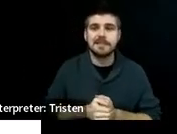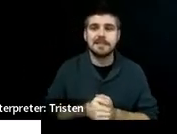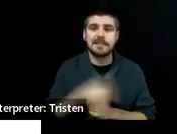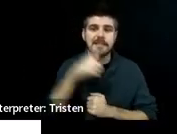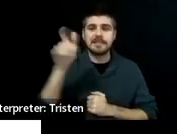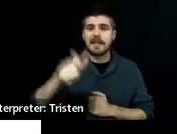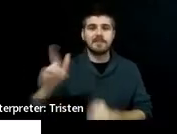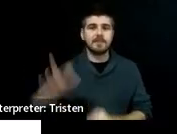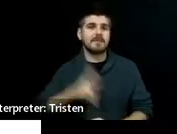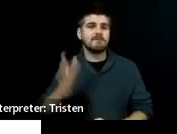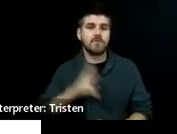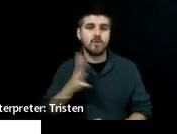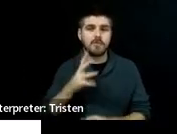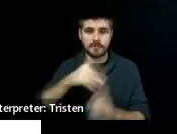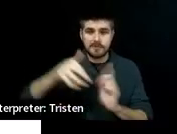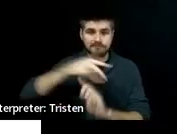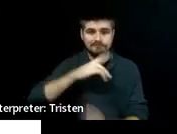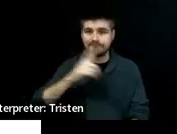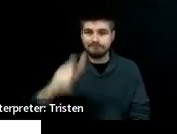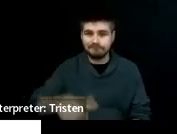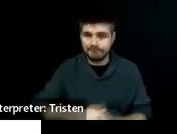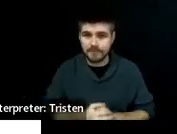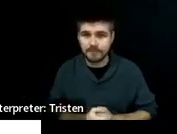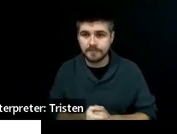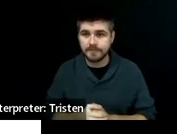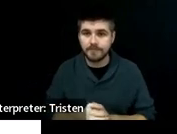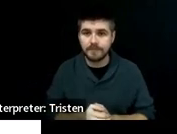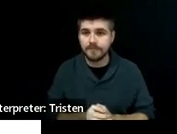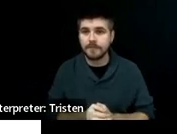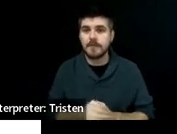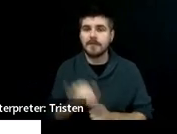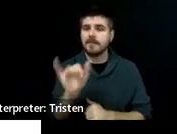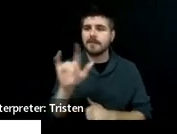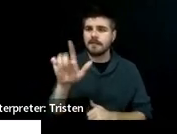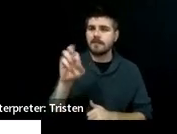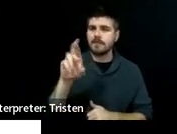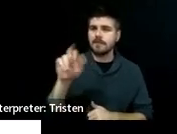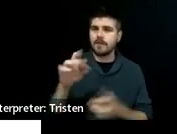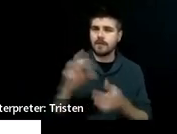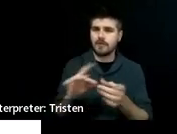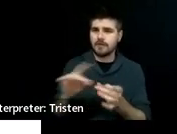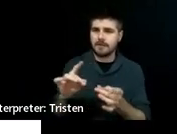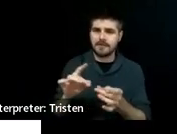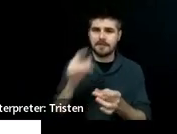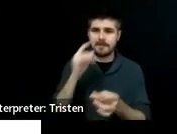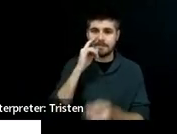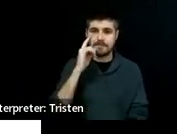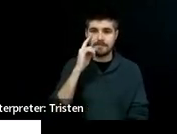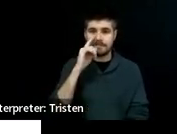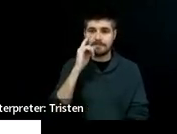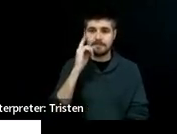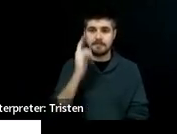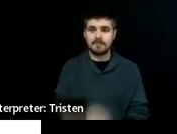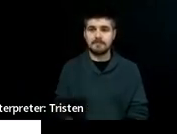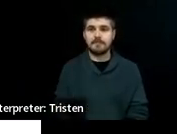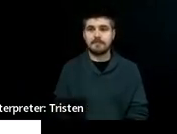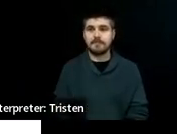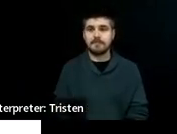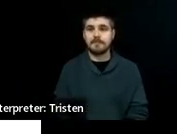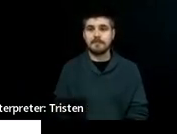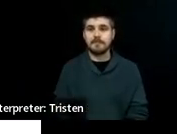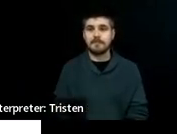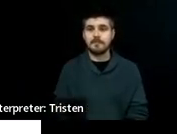a transition assessment, as Leora was speaking to, the case manager,